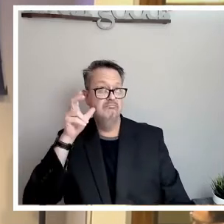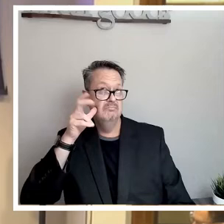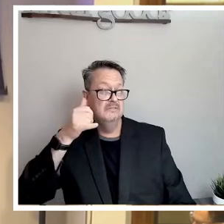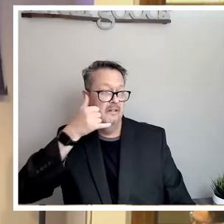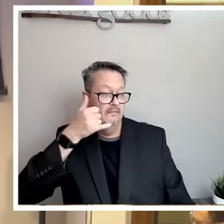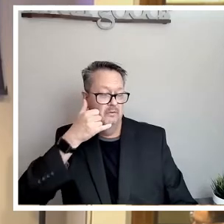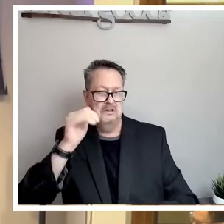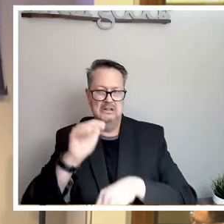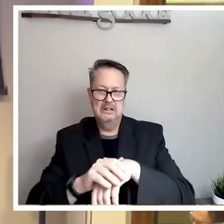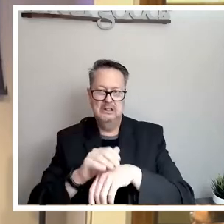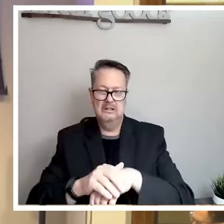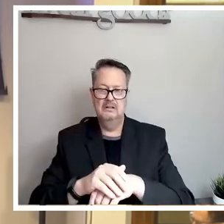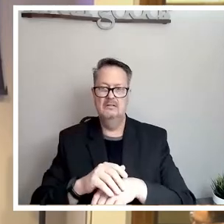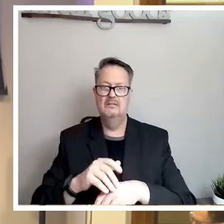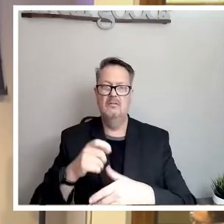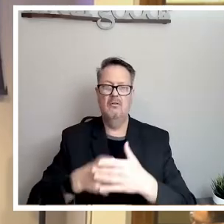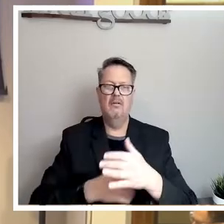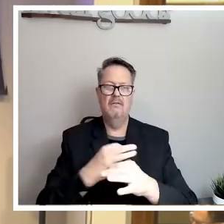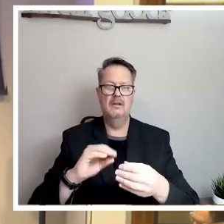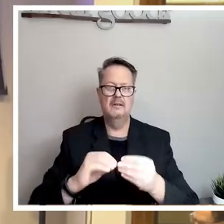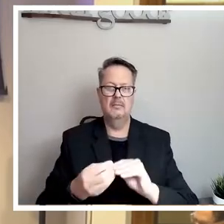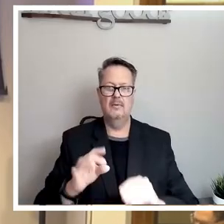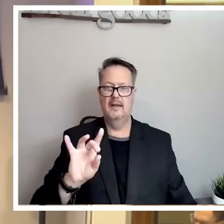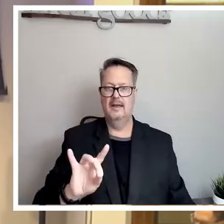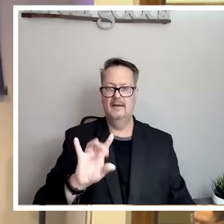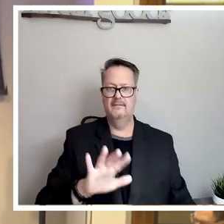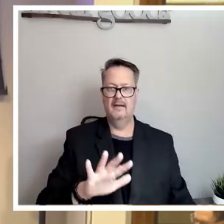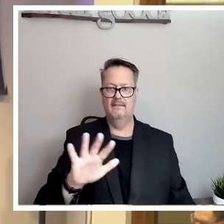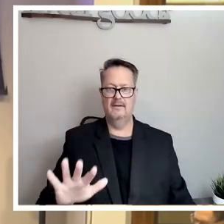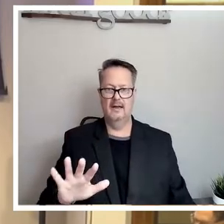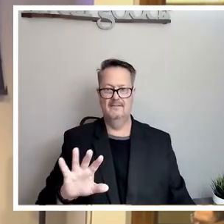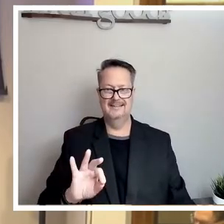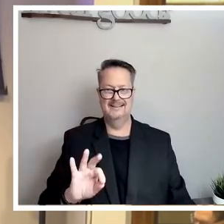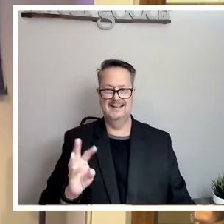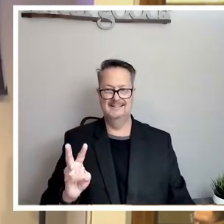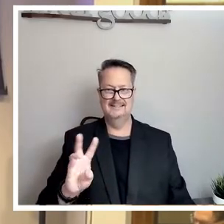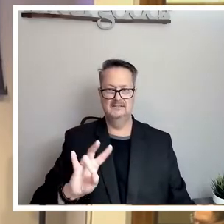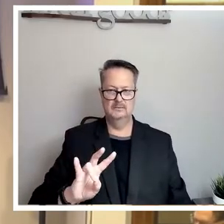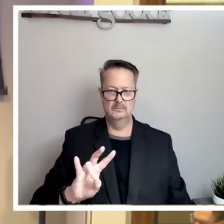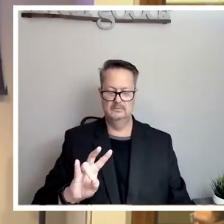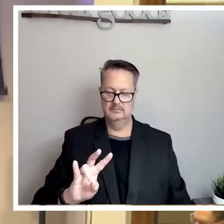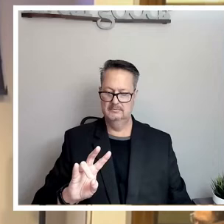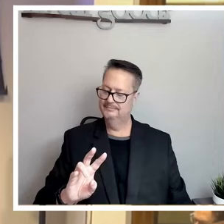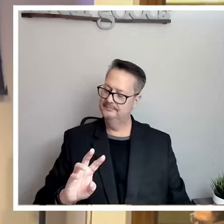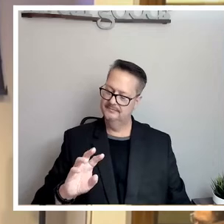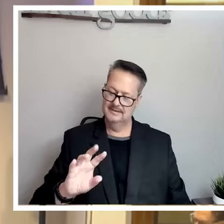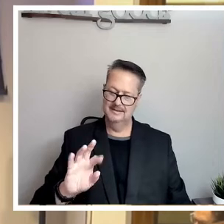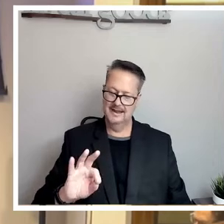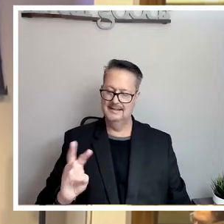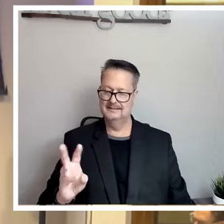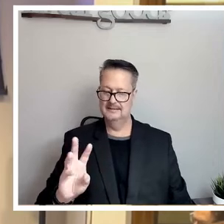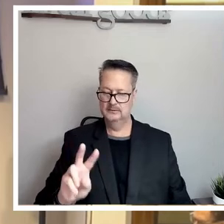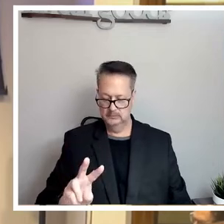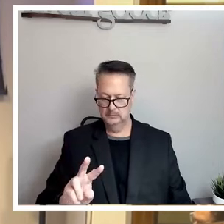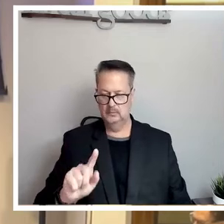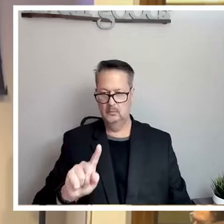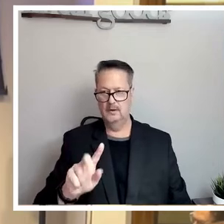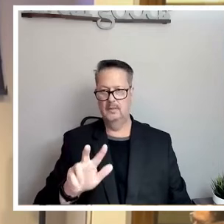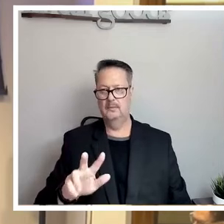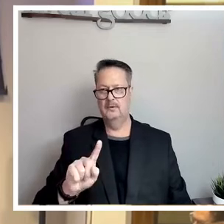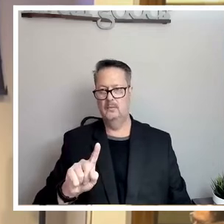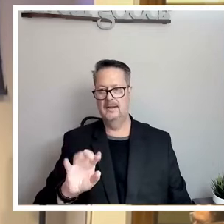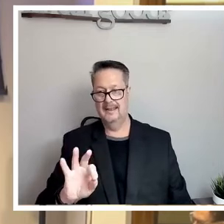-free number is 855-962-1328, or in